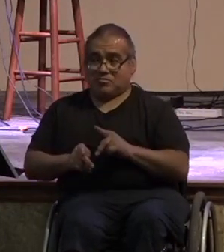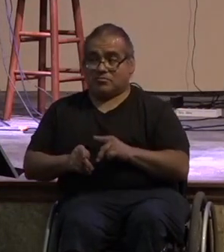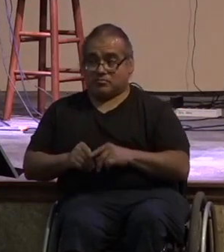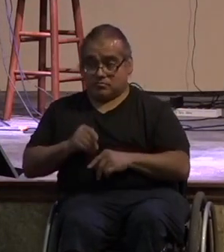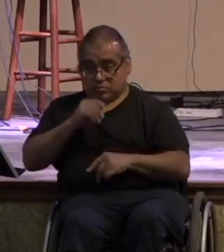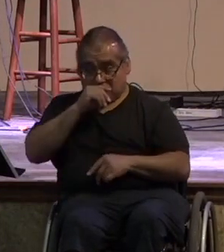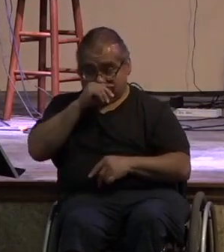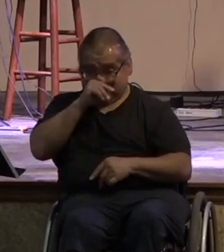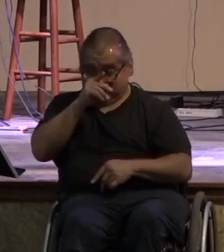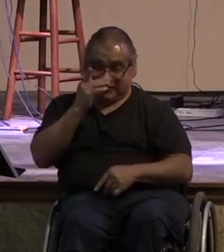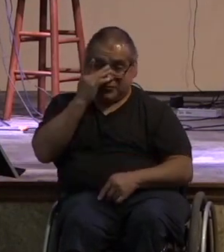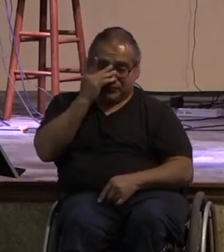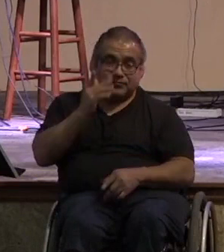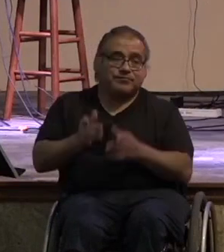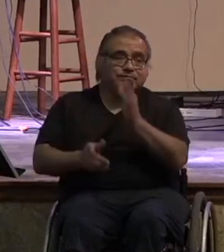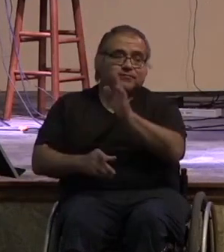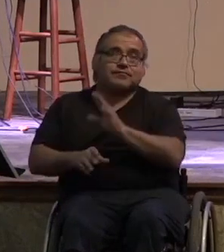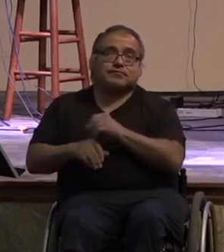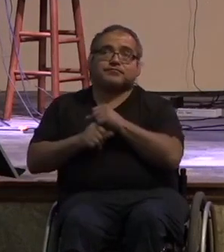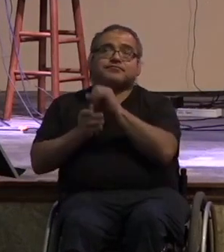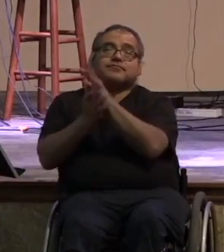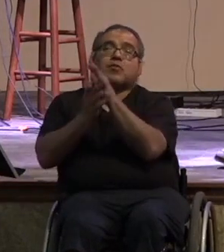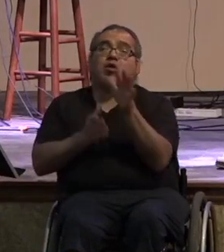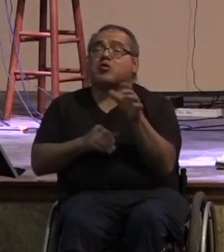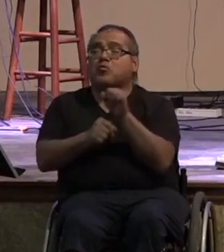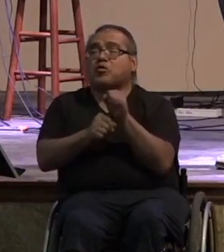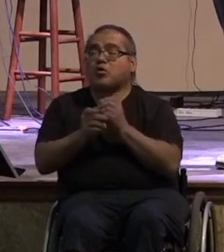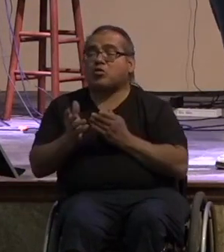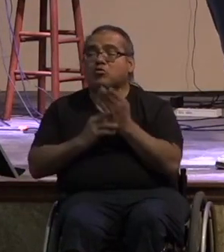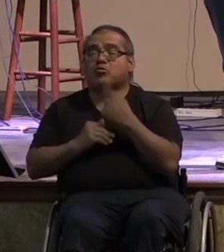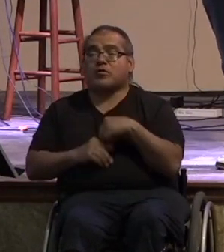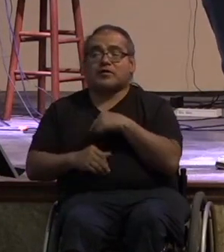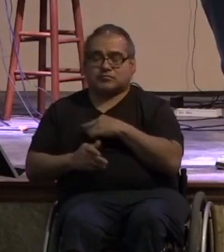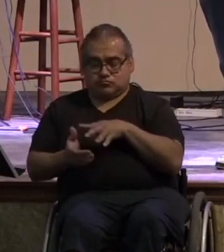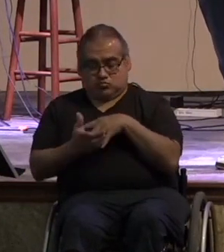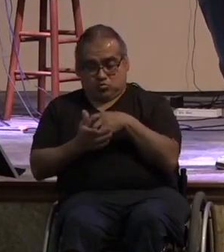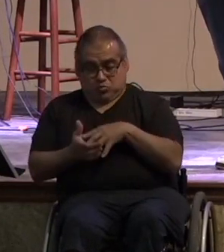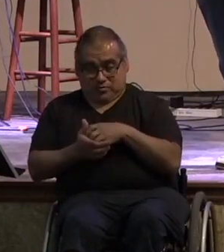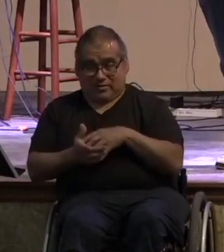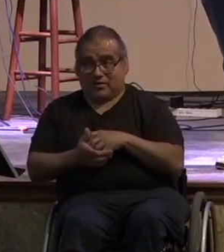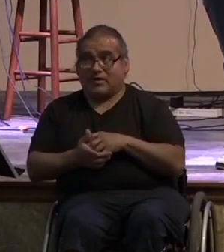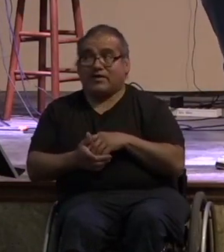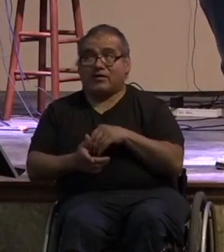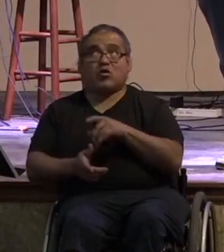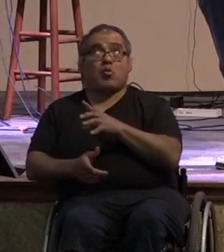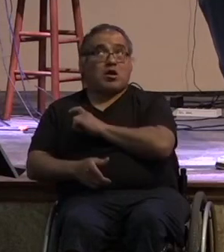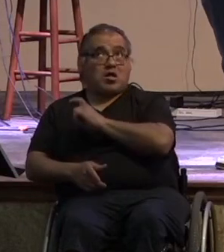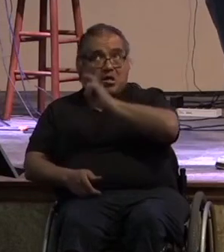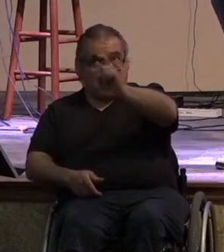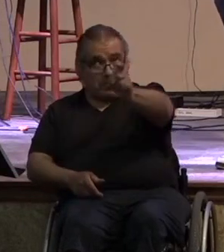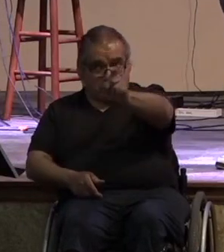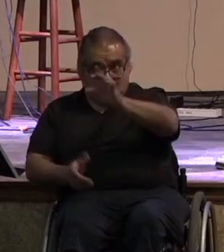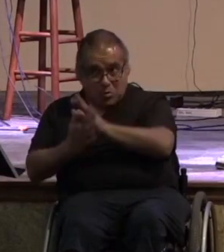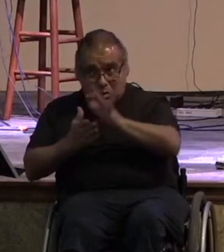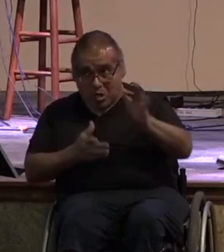you shouldn't be able to pull off god gets the glory for that right he works in our weakness he gets the glory we want him to shine through